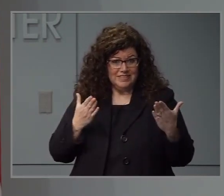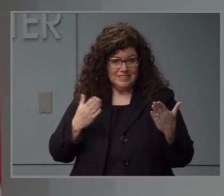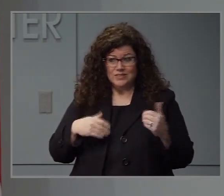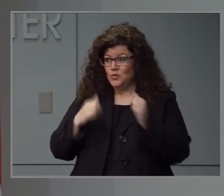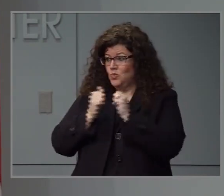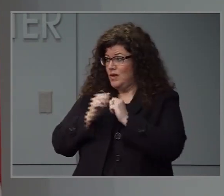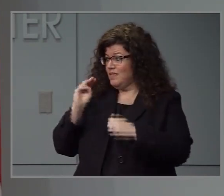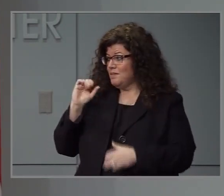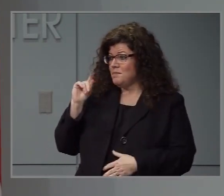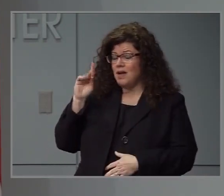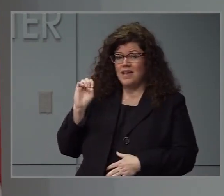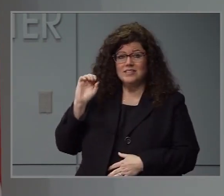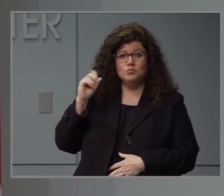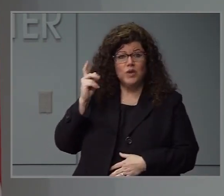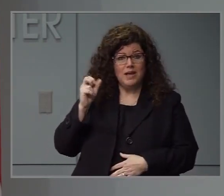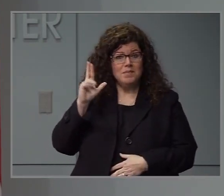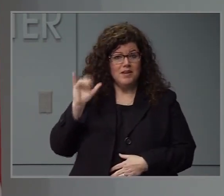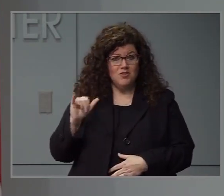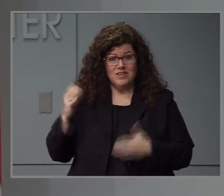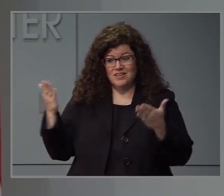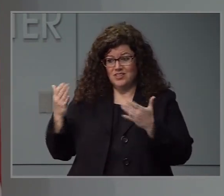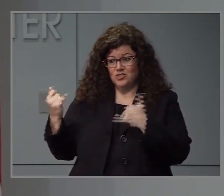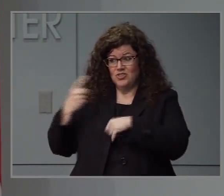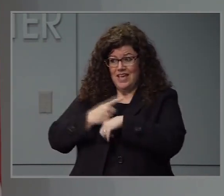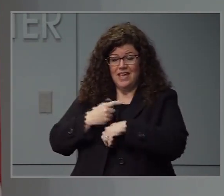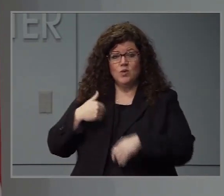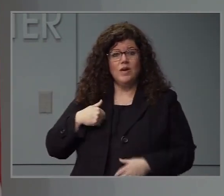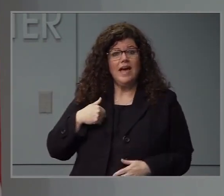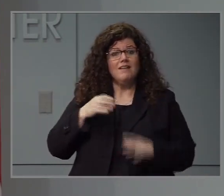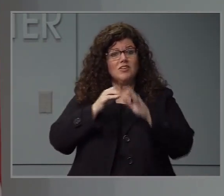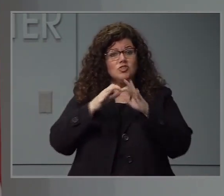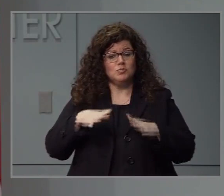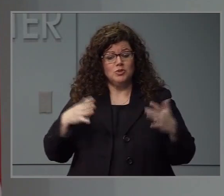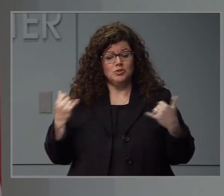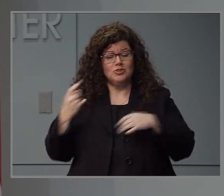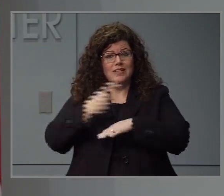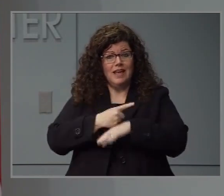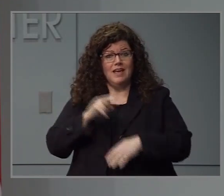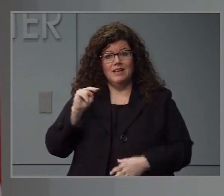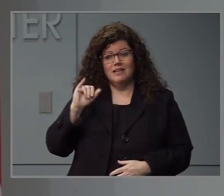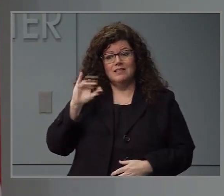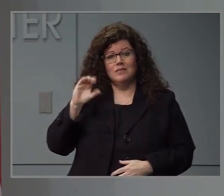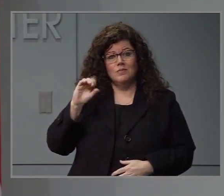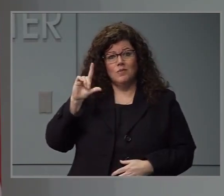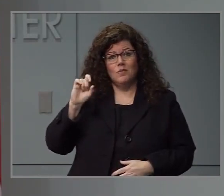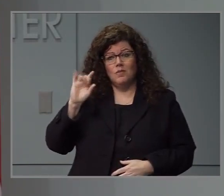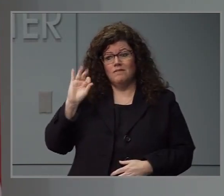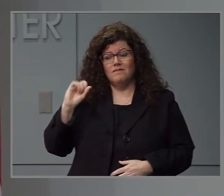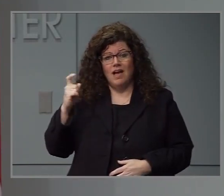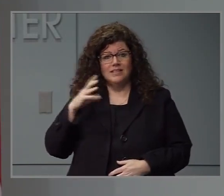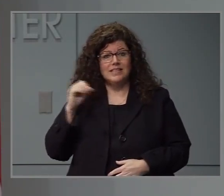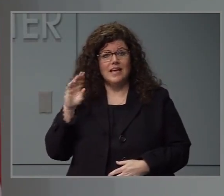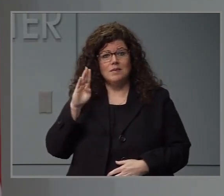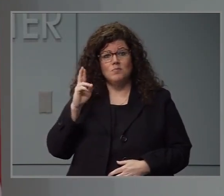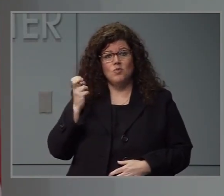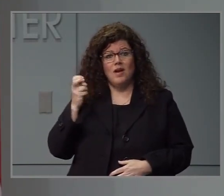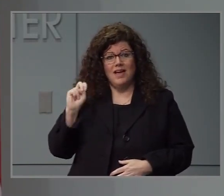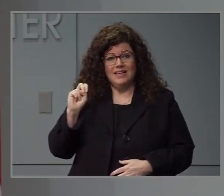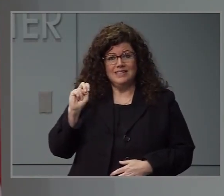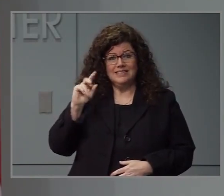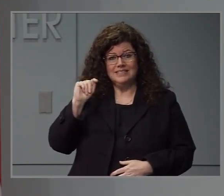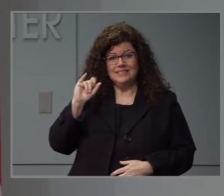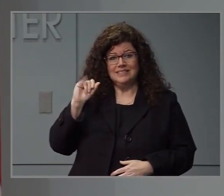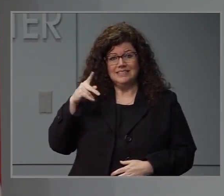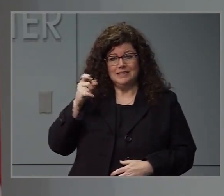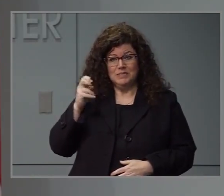Sprayberry. We have Brian Tipton and Nicole Fox as our American Sign Language Interpreters, and working behind